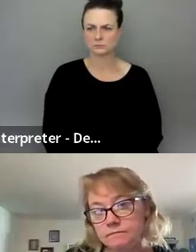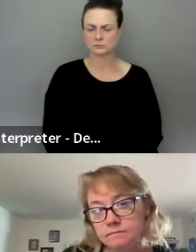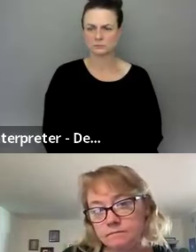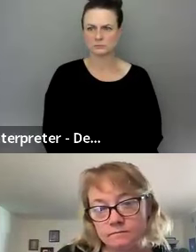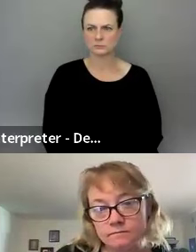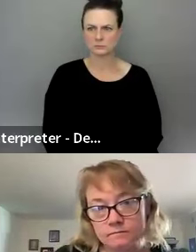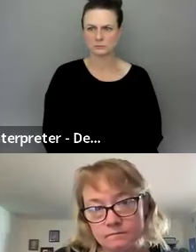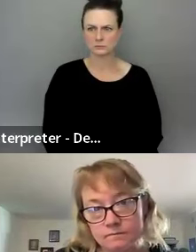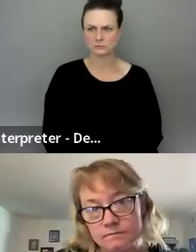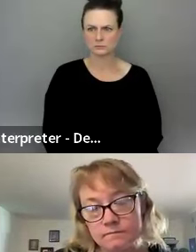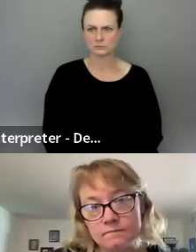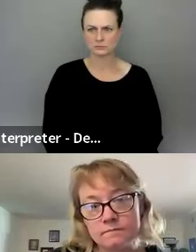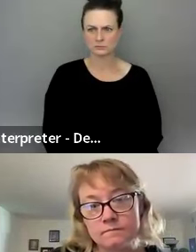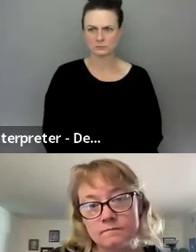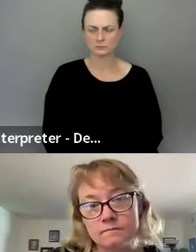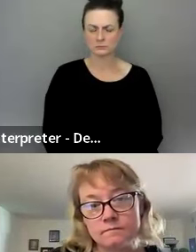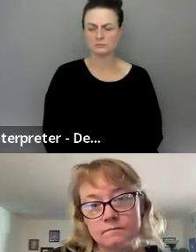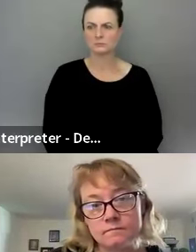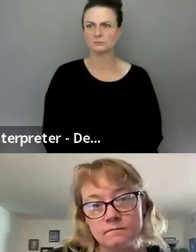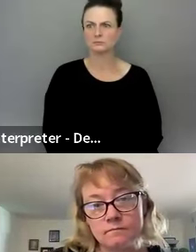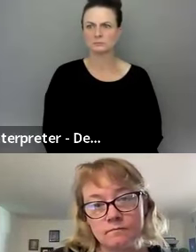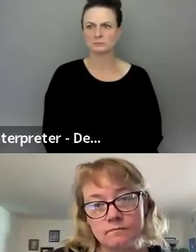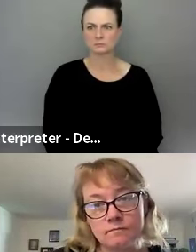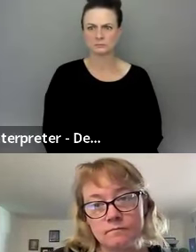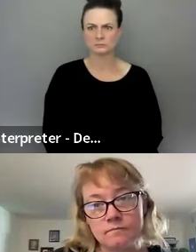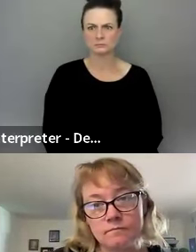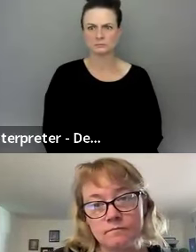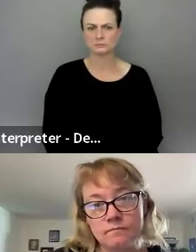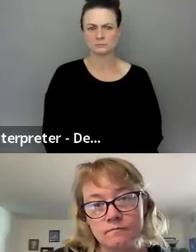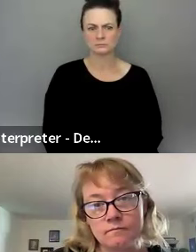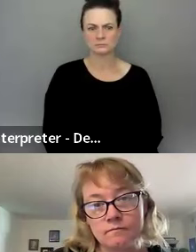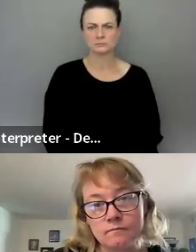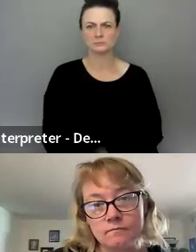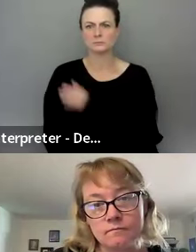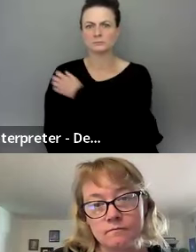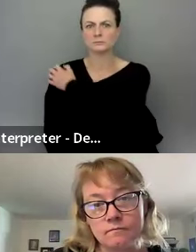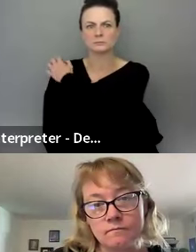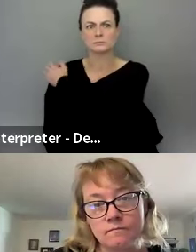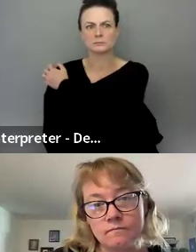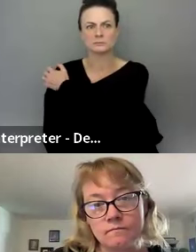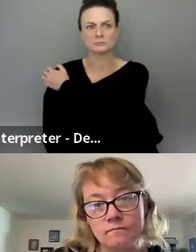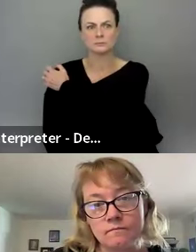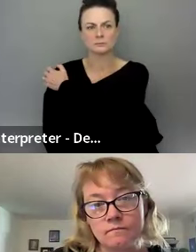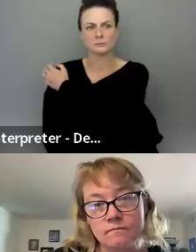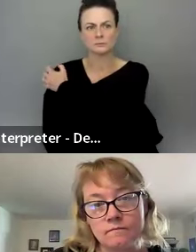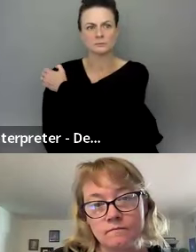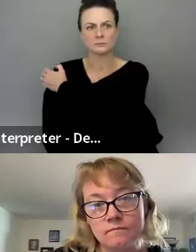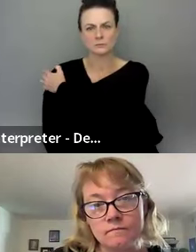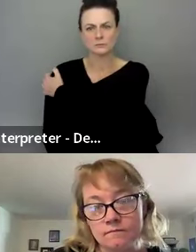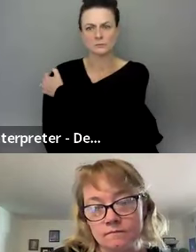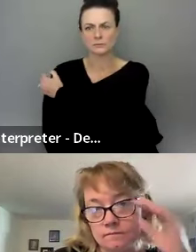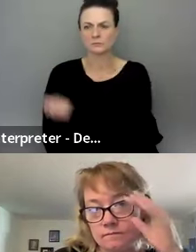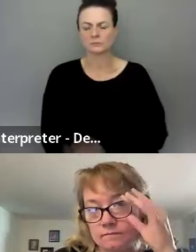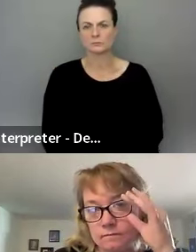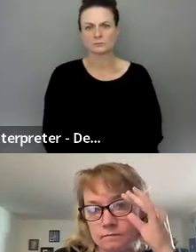-step guide. Uh, what do you need to do? And then we use your nice graphics. I can share the Google doc that I shared with the